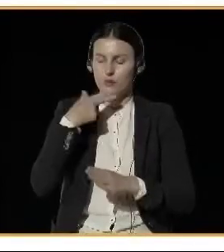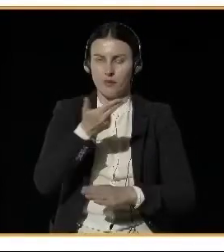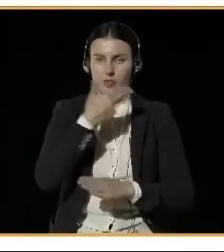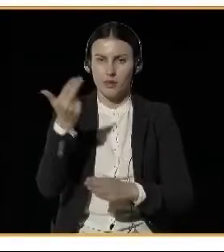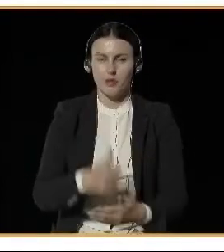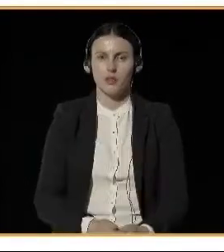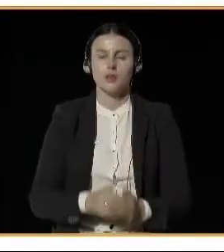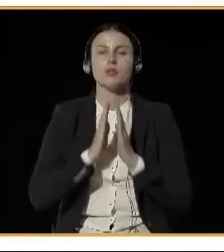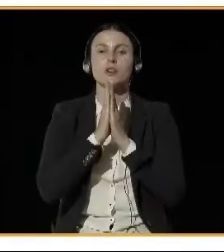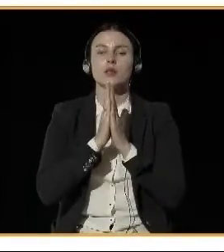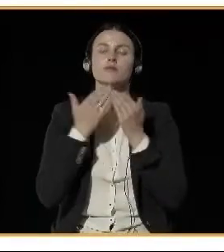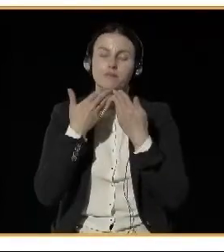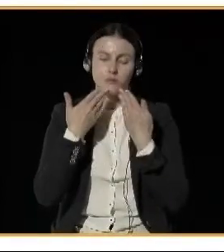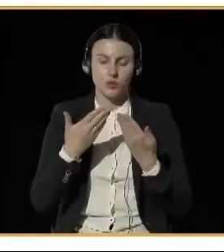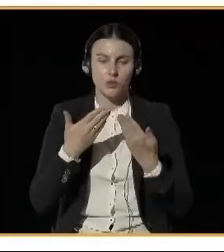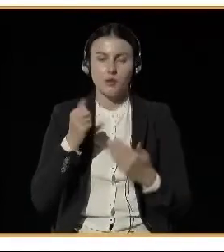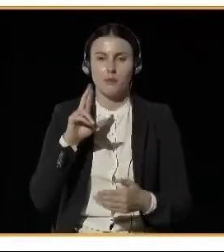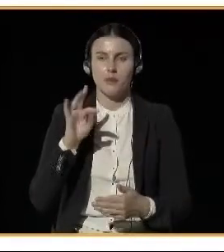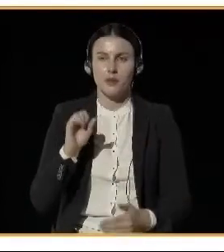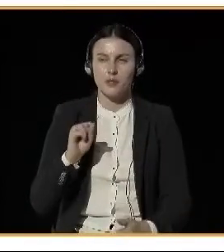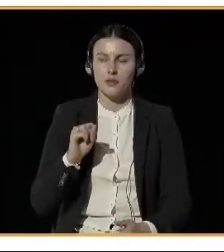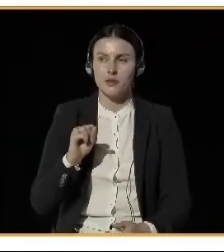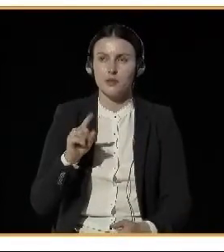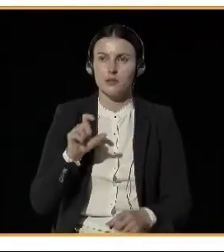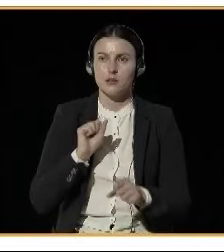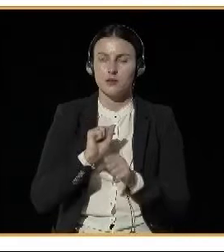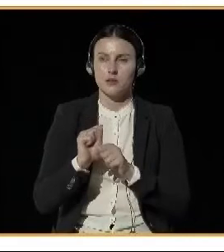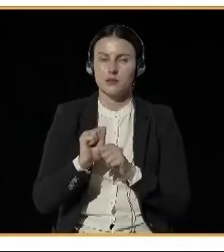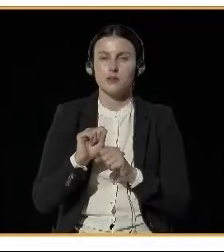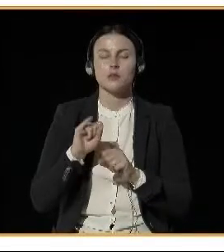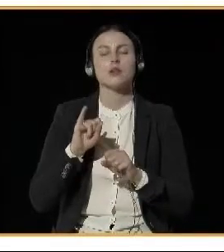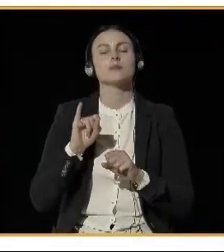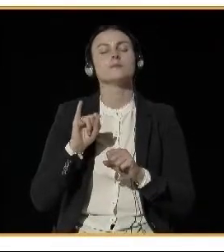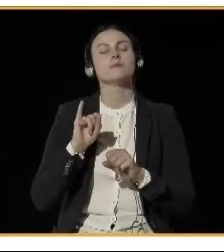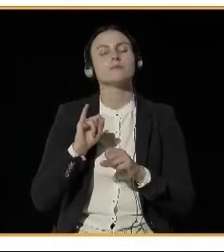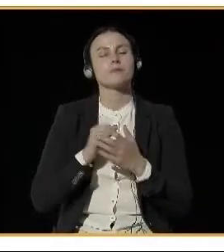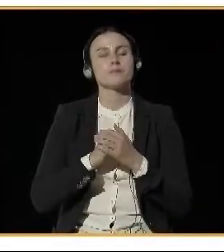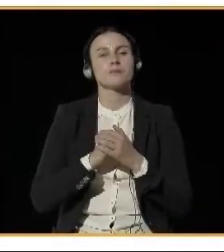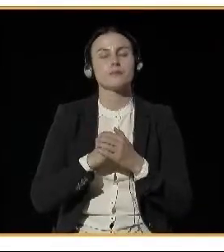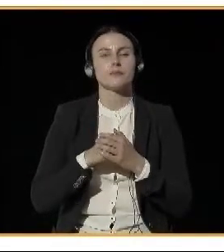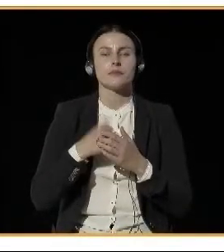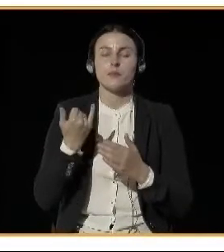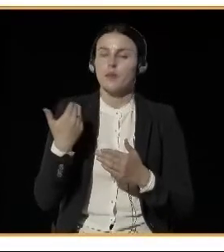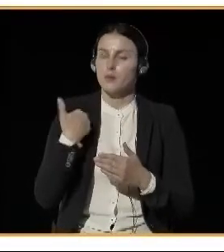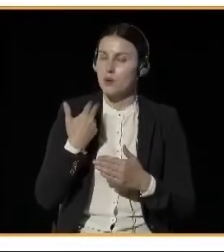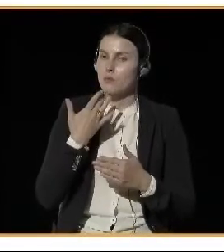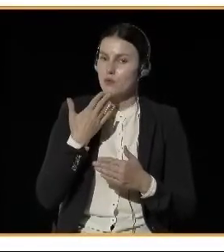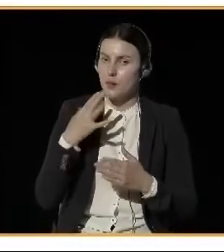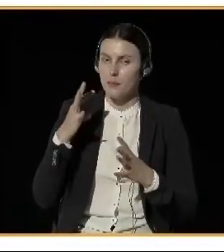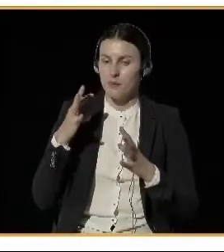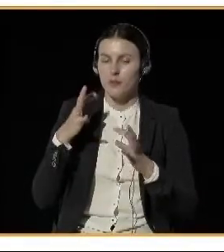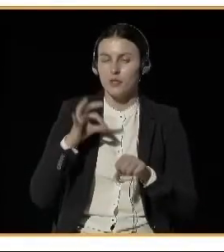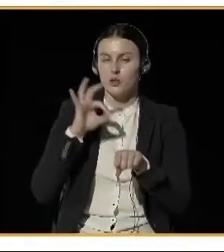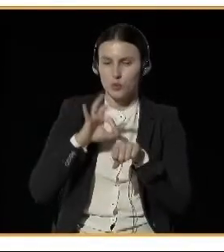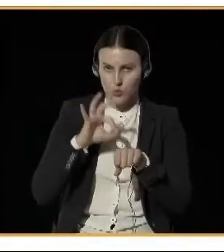Thank you, Marta. As Dr. Laska said, we focused